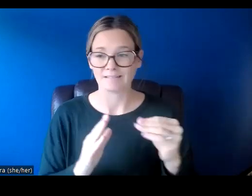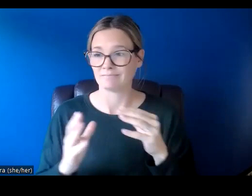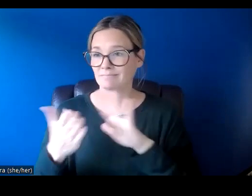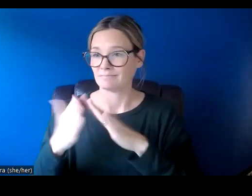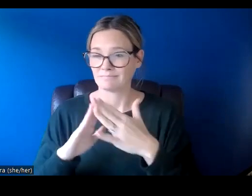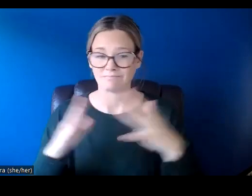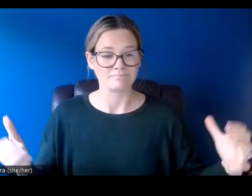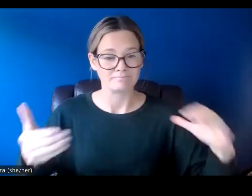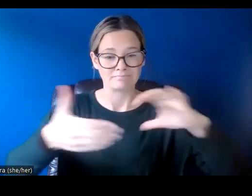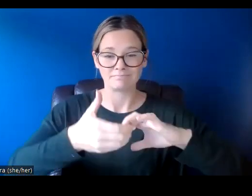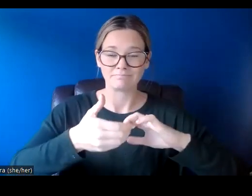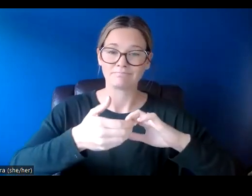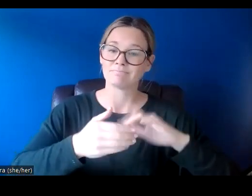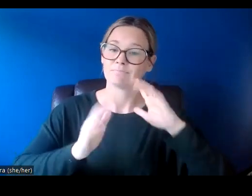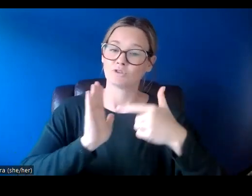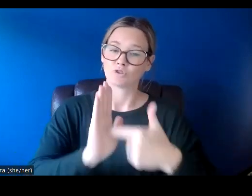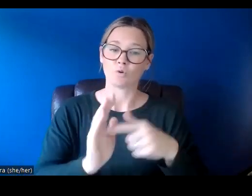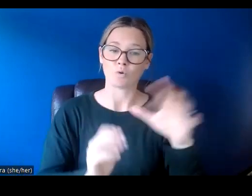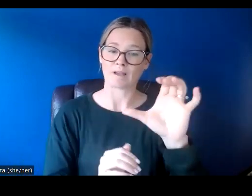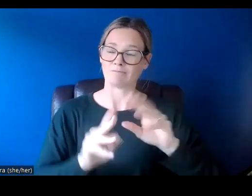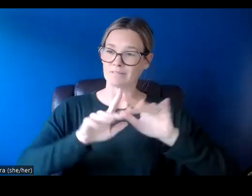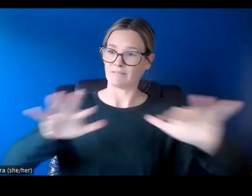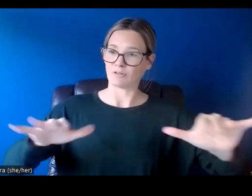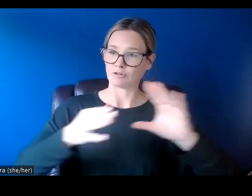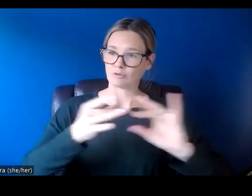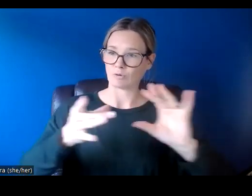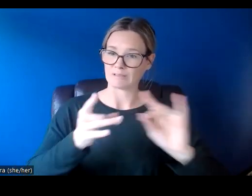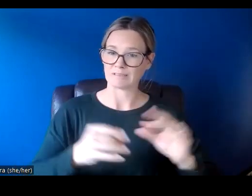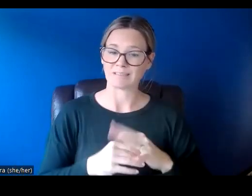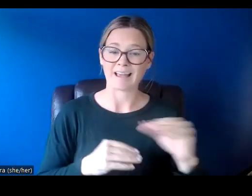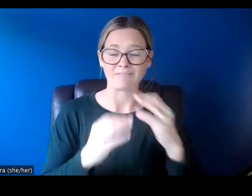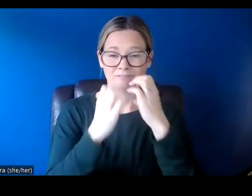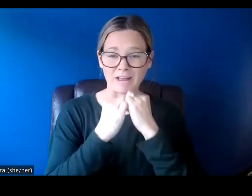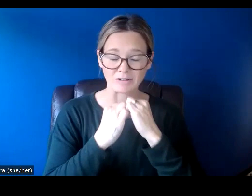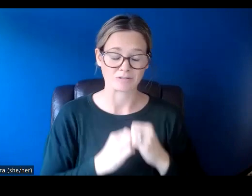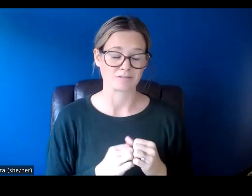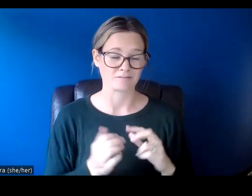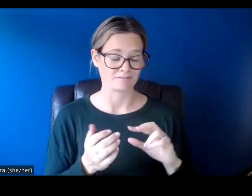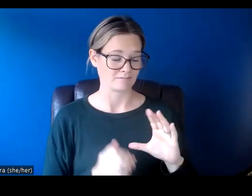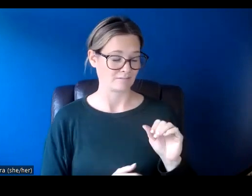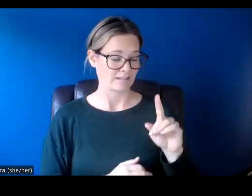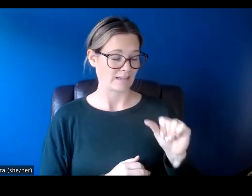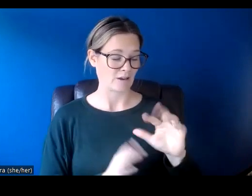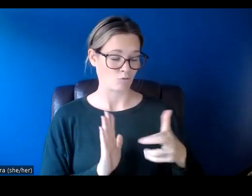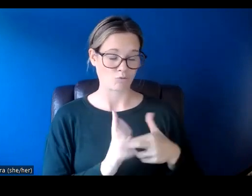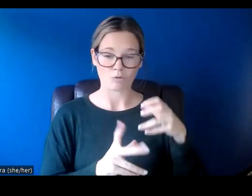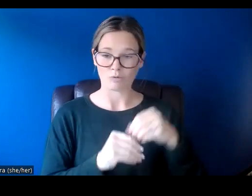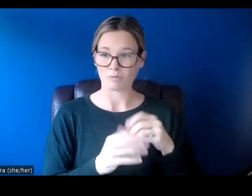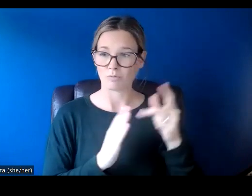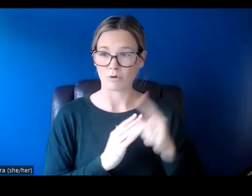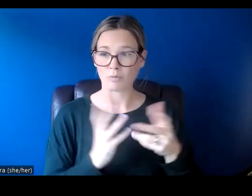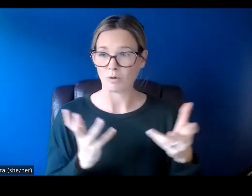realm to reflect Calgary's diverse stories and values. So CADA's role in this program is primarily